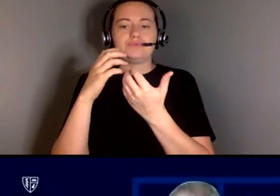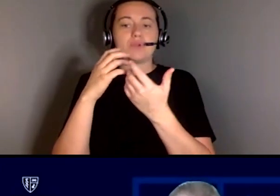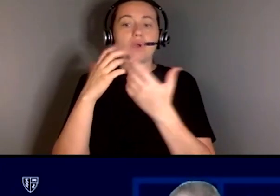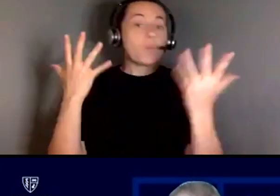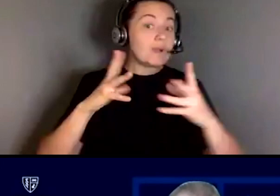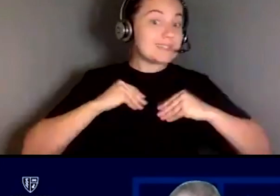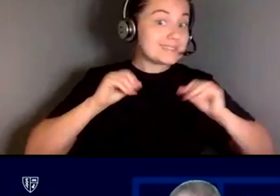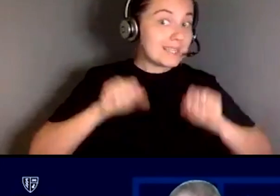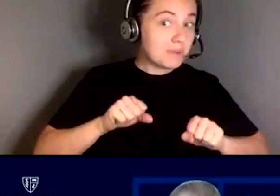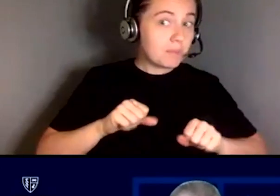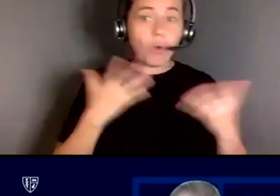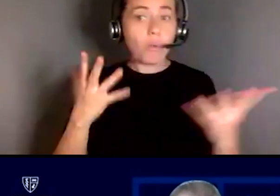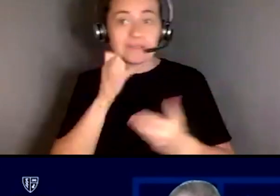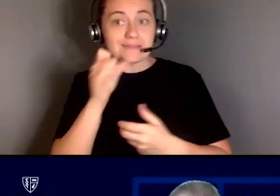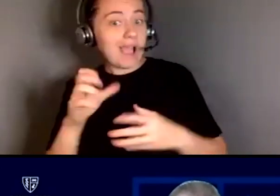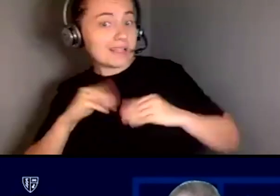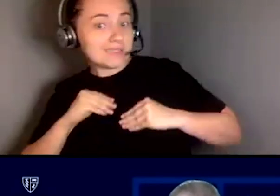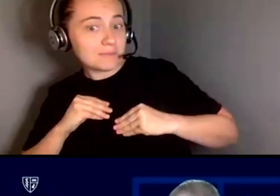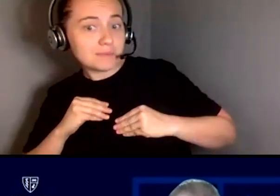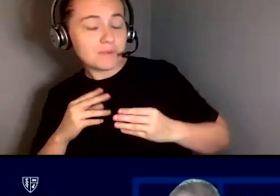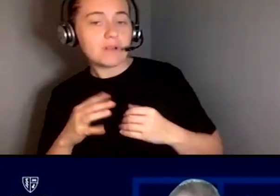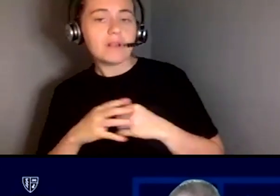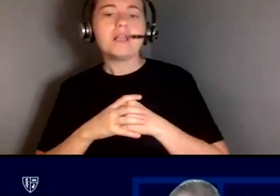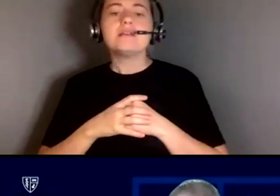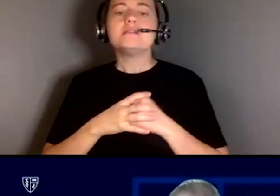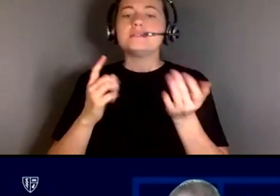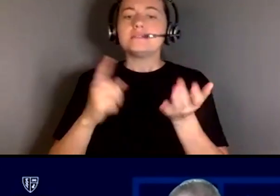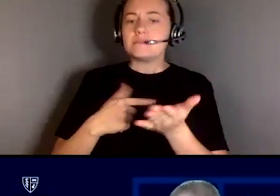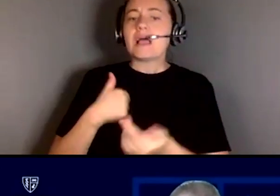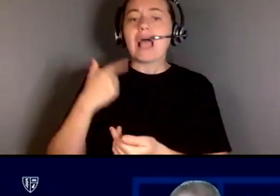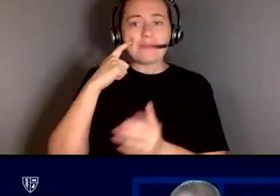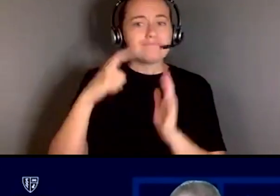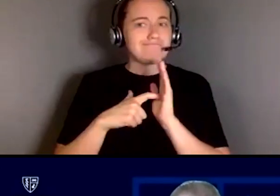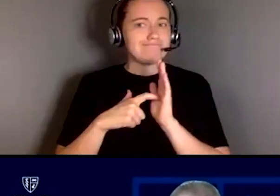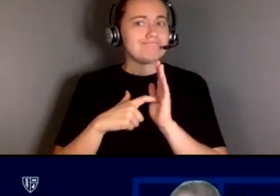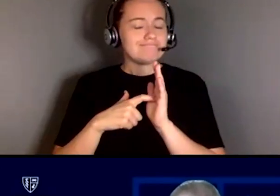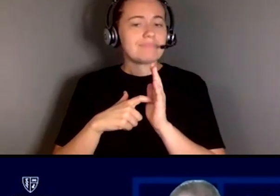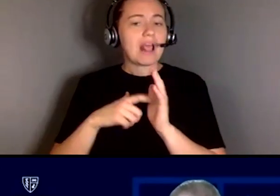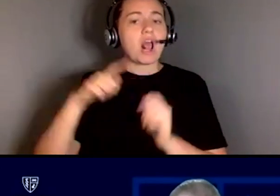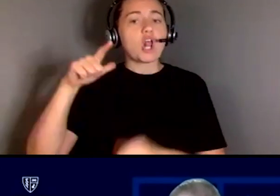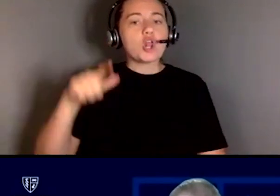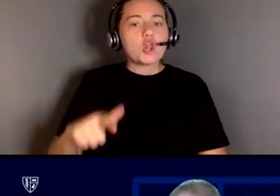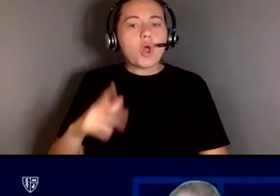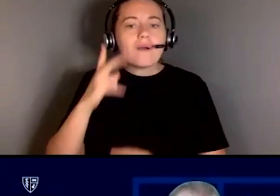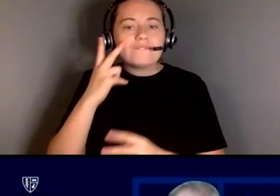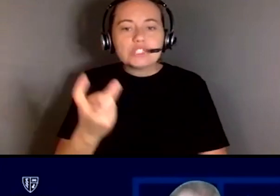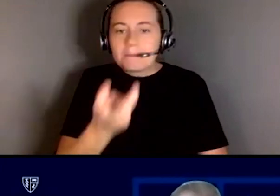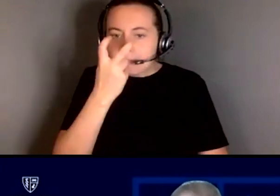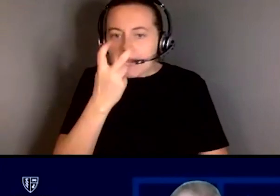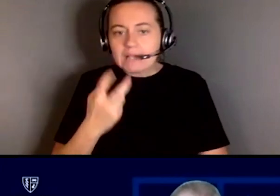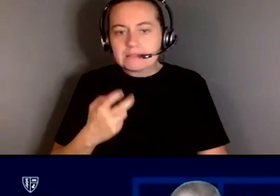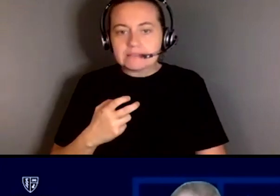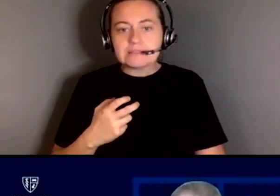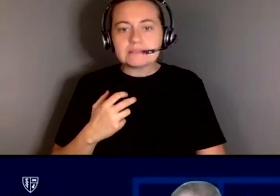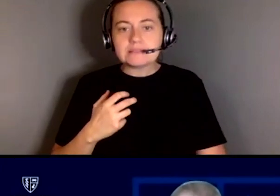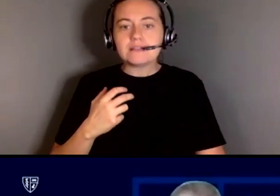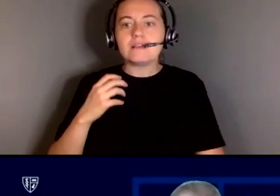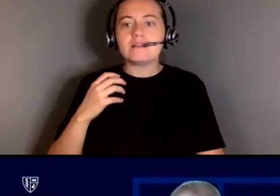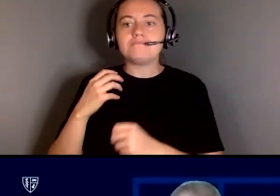um oftentimes i find that the low vision and blind population are